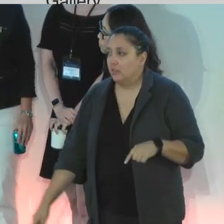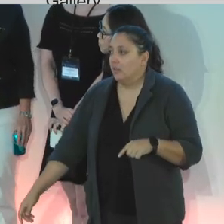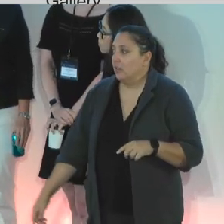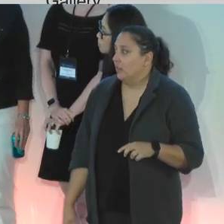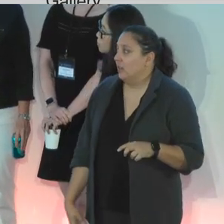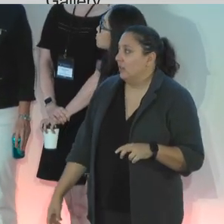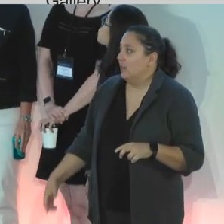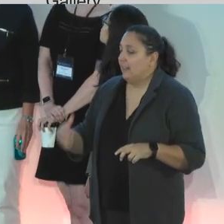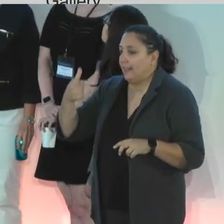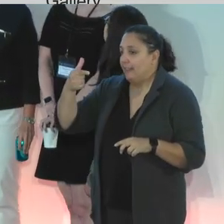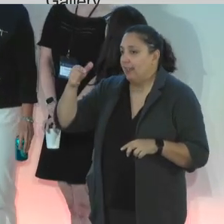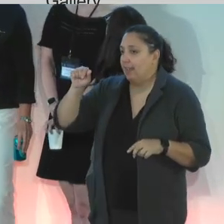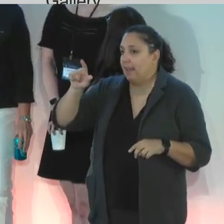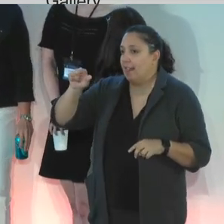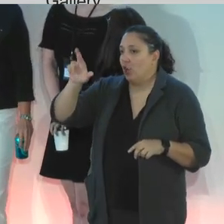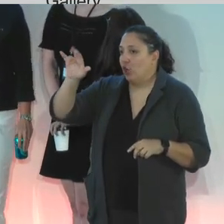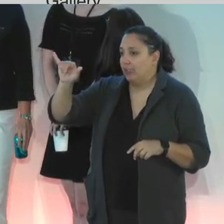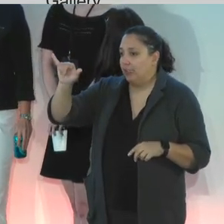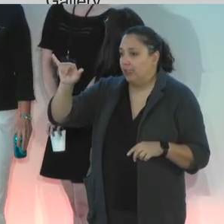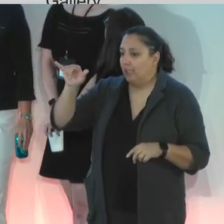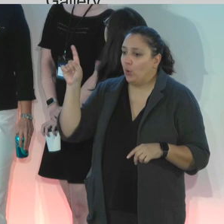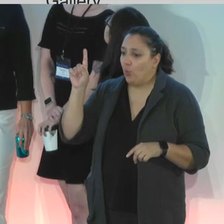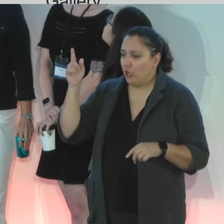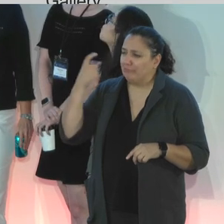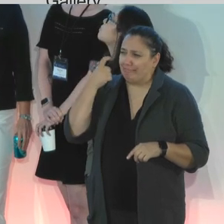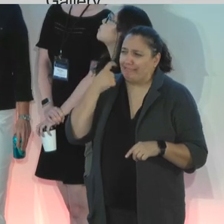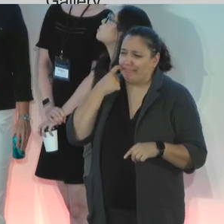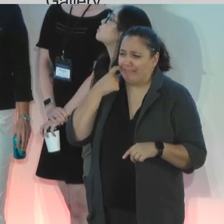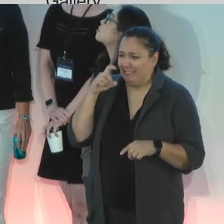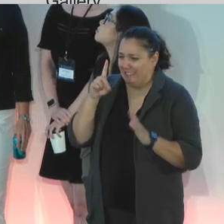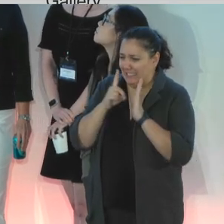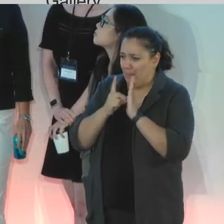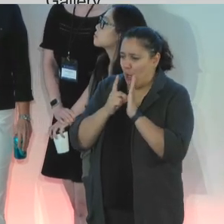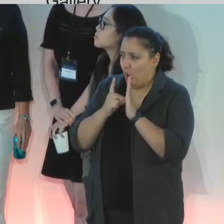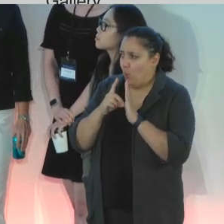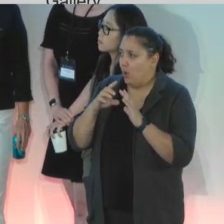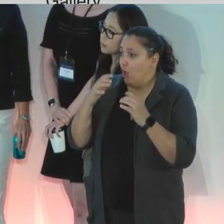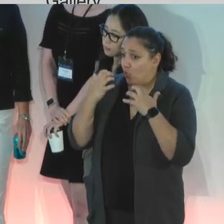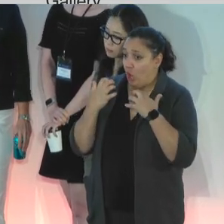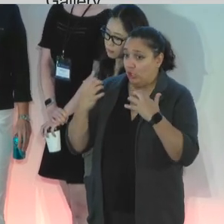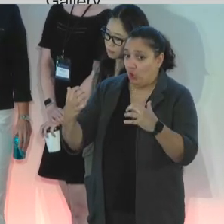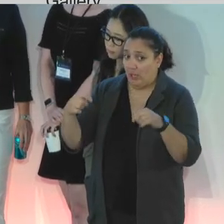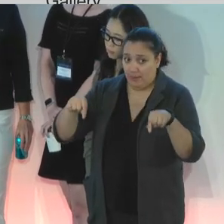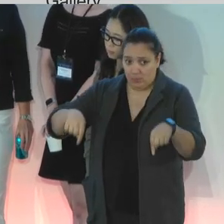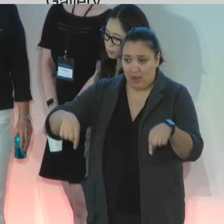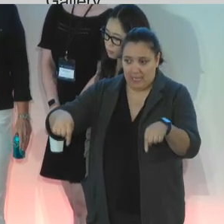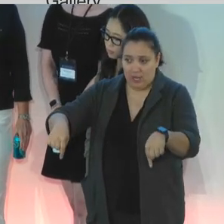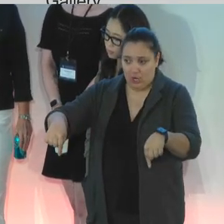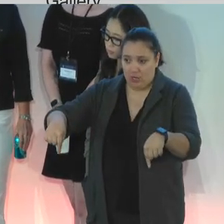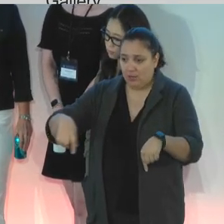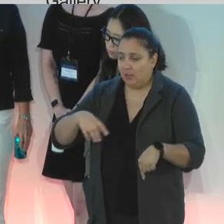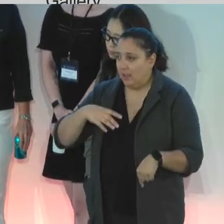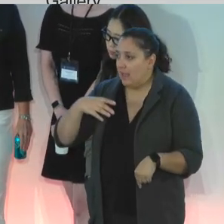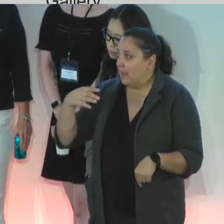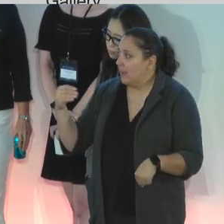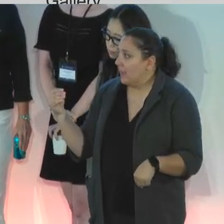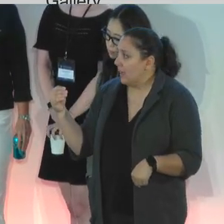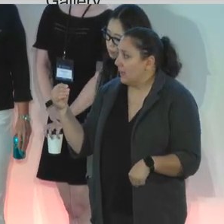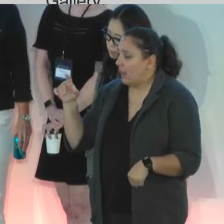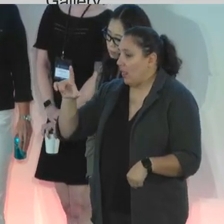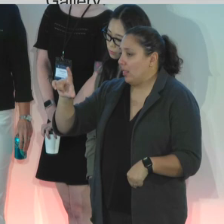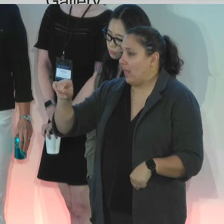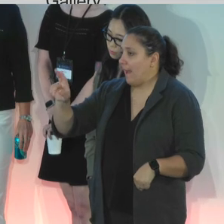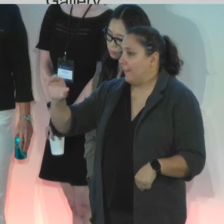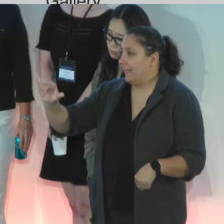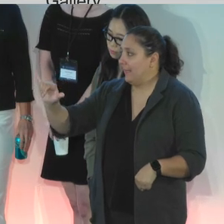The gallery is upstairs where the demo was. The auditorium is right here, and the lobby